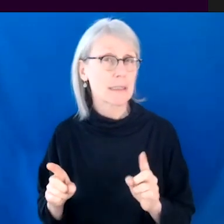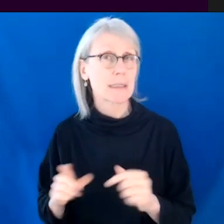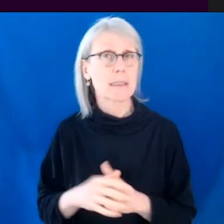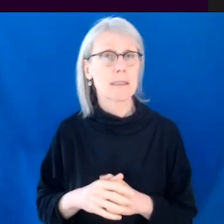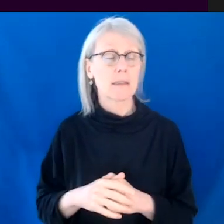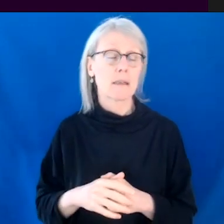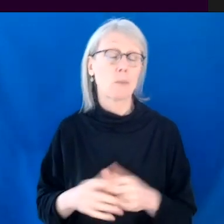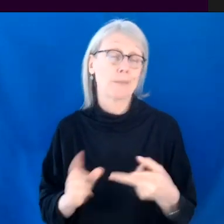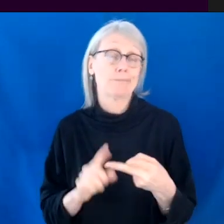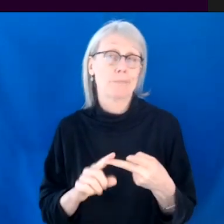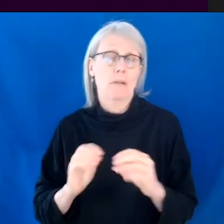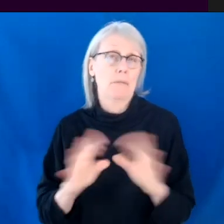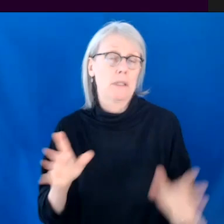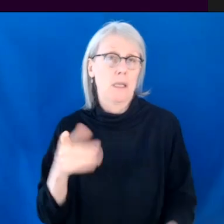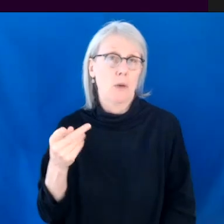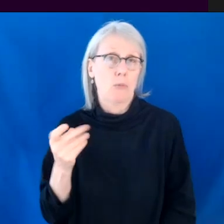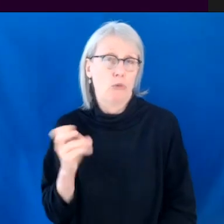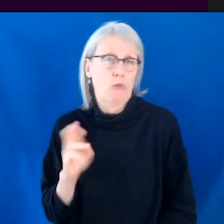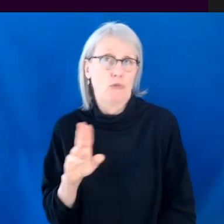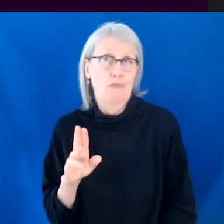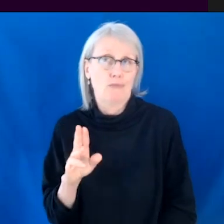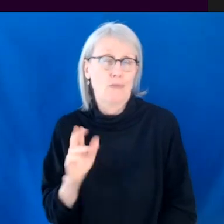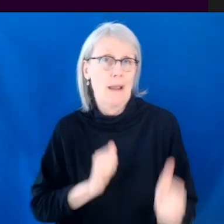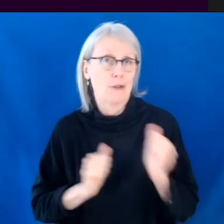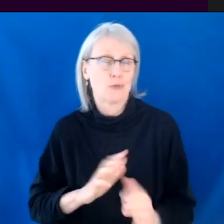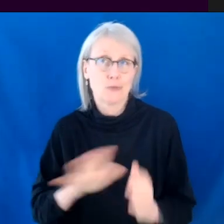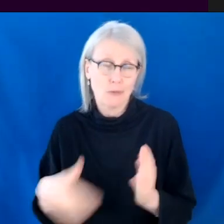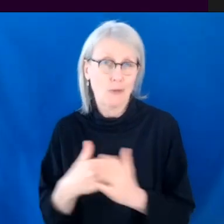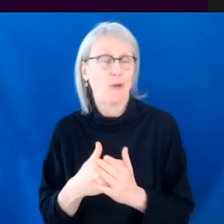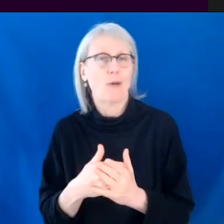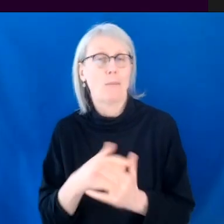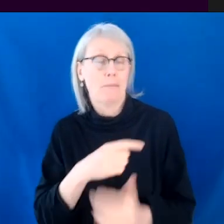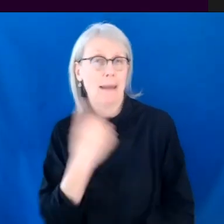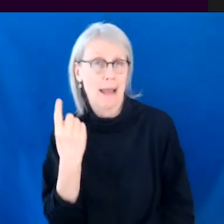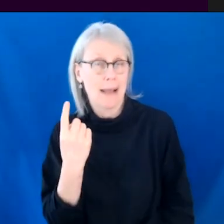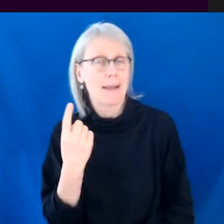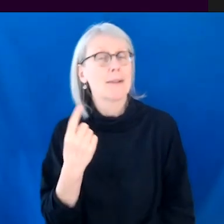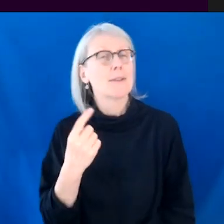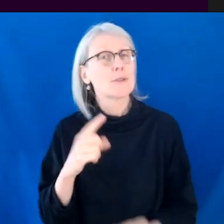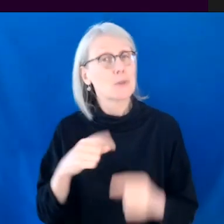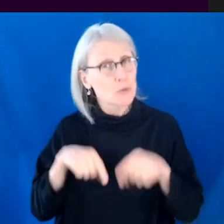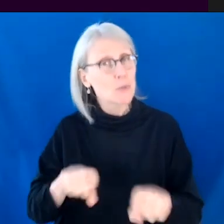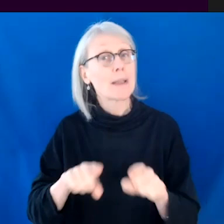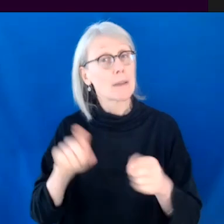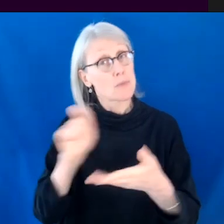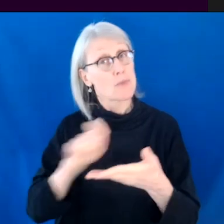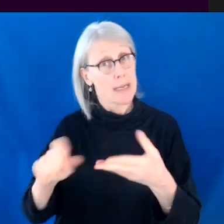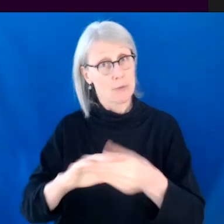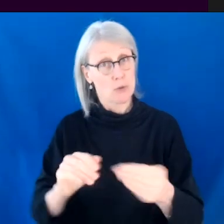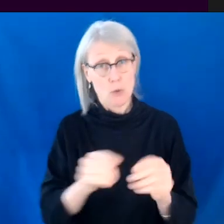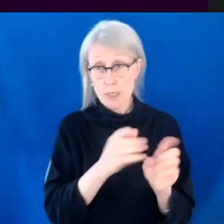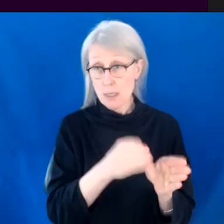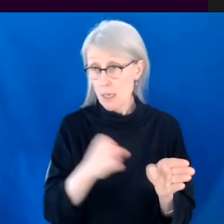obviously the Porter has an entirely black cast. So you're accessing different parts of yourself as you're telling those stories. Um, and